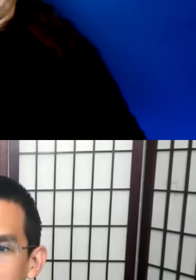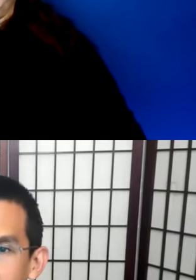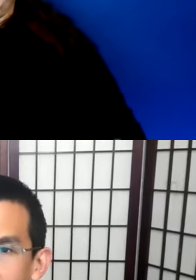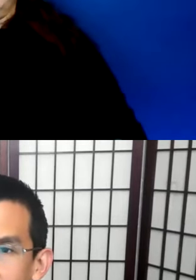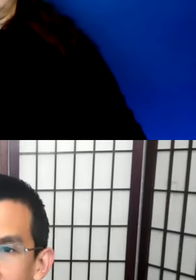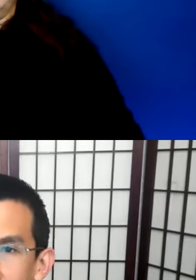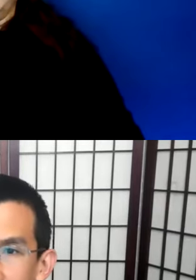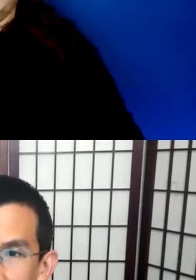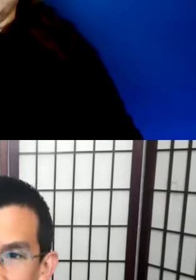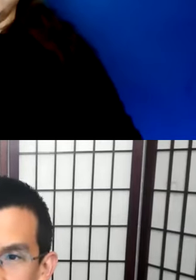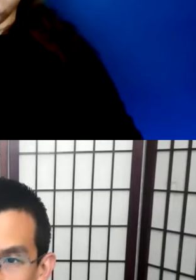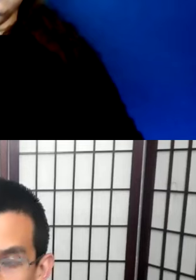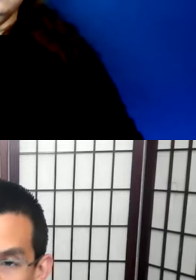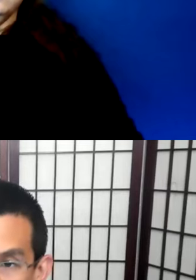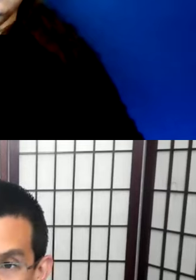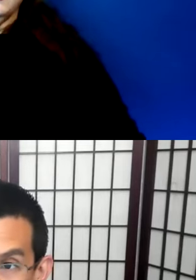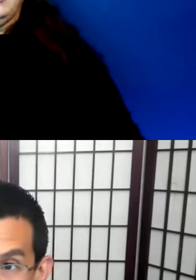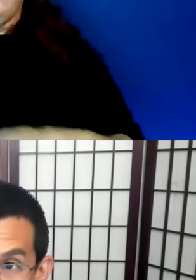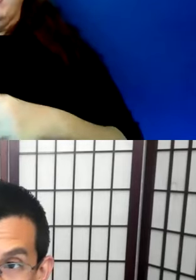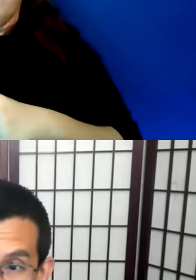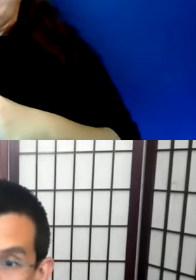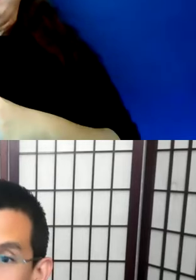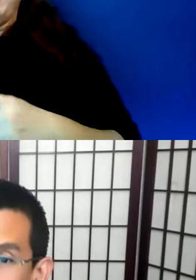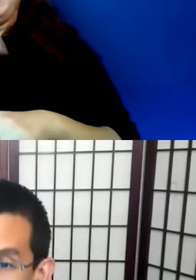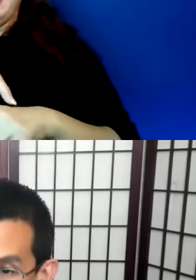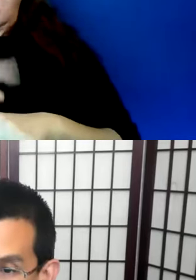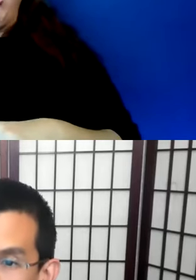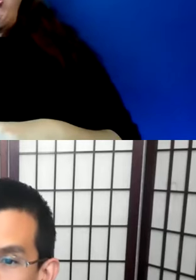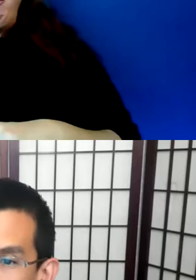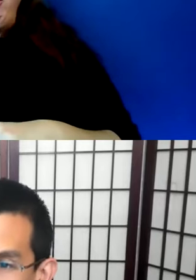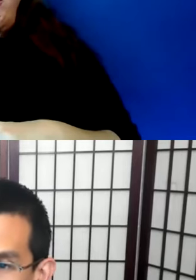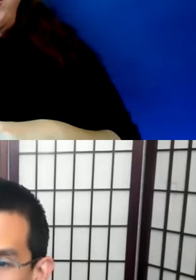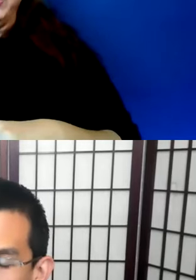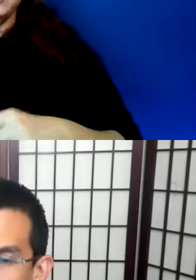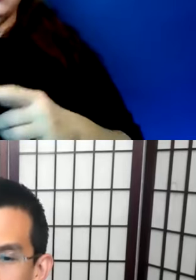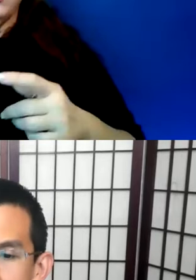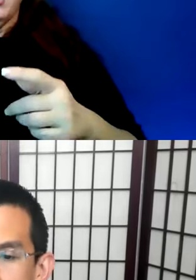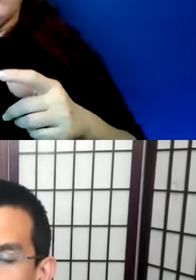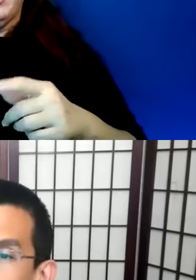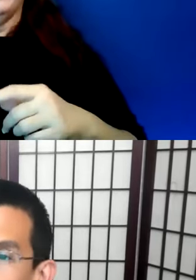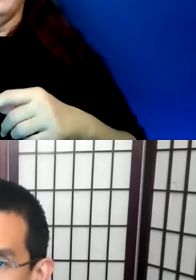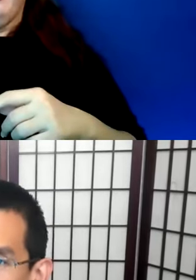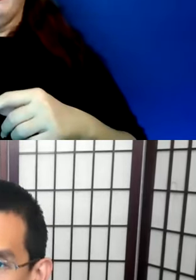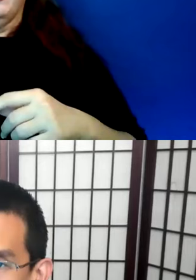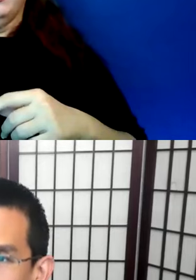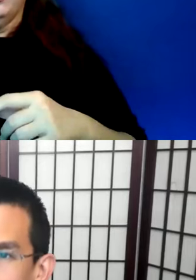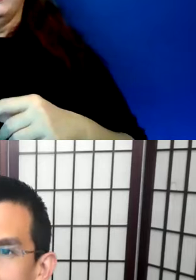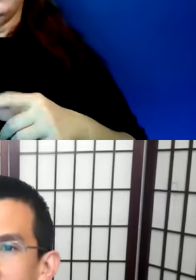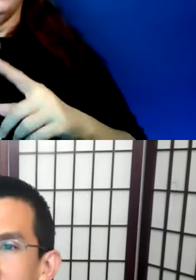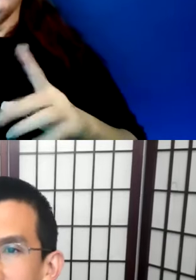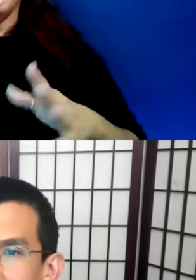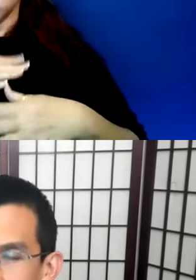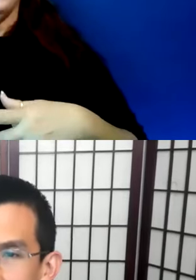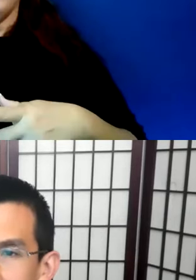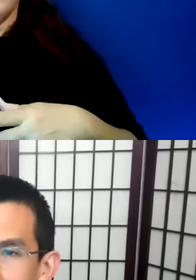Thank you. We have about four minutes left, maybe time for one more question. So I'll ask Kelly's question. I really appreciate